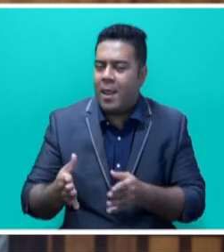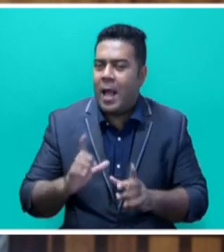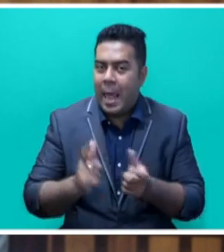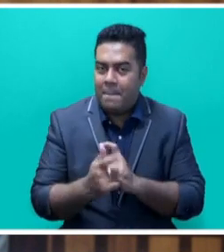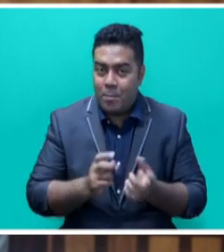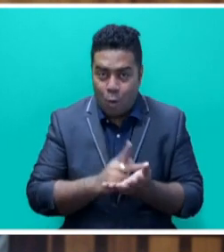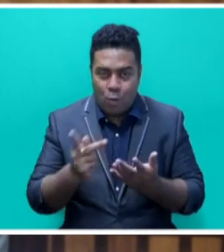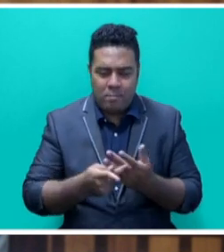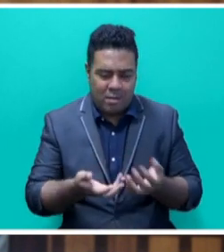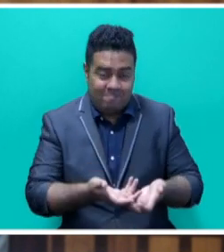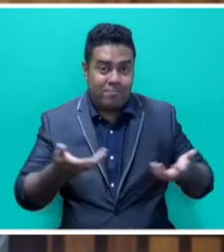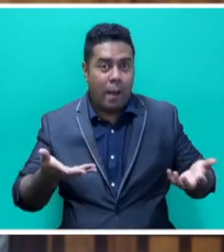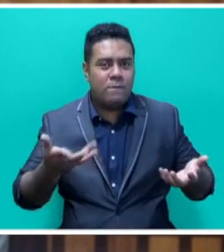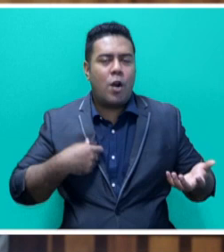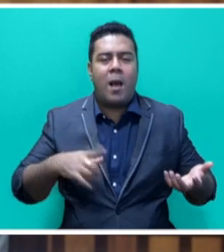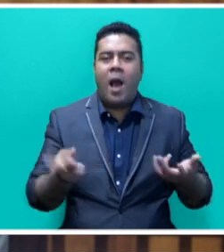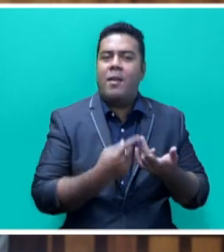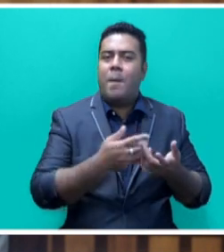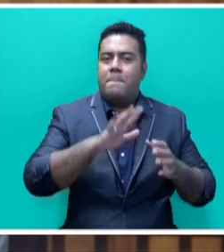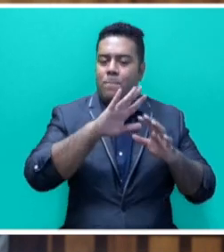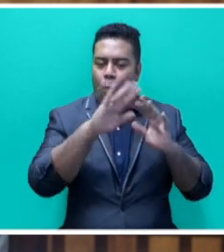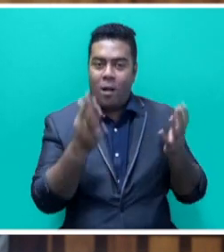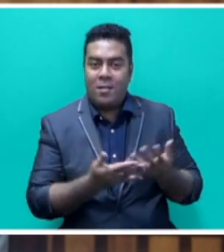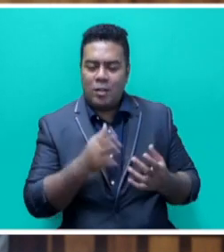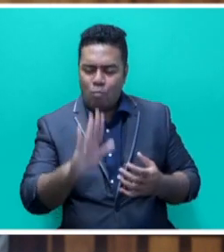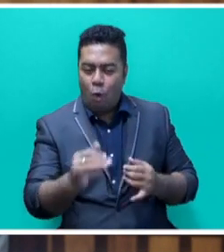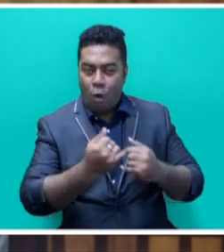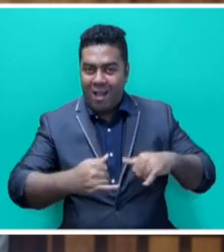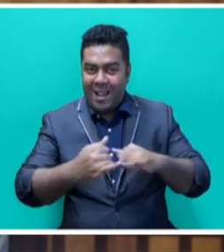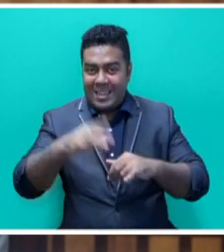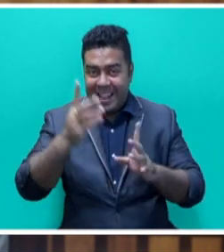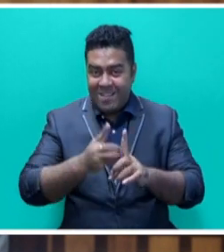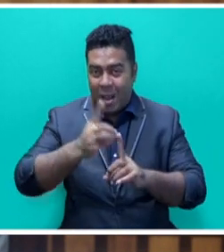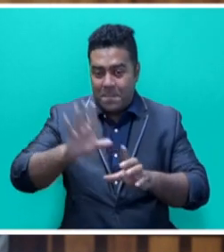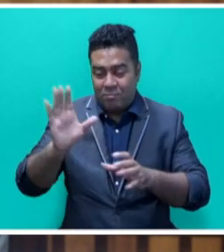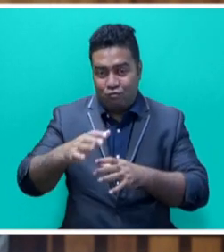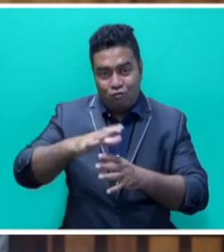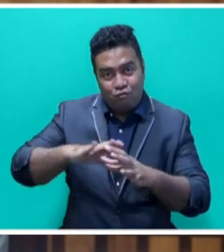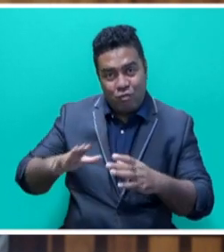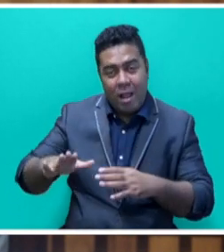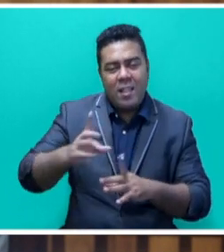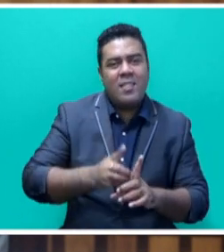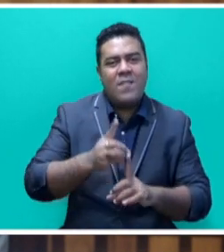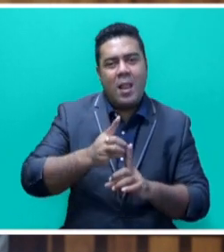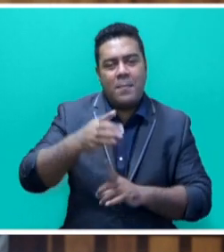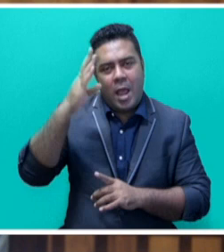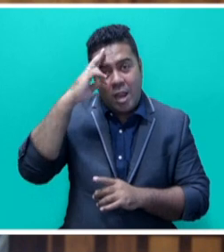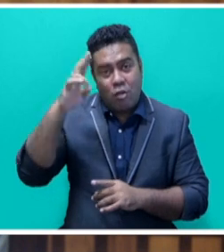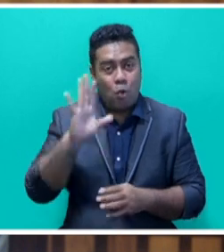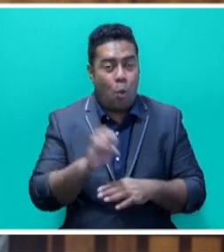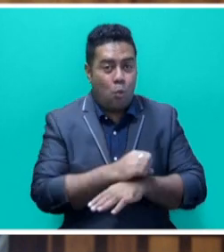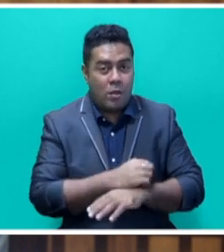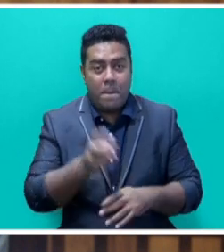apart from the rest of the world. We are one of the first small island-developing states to have developed a national ocean policy that